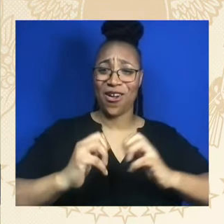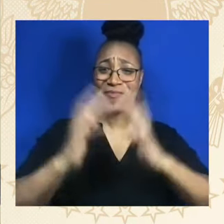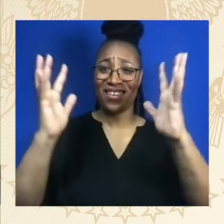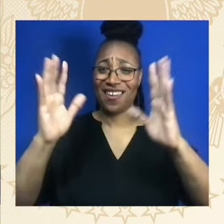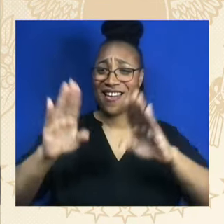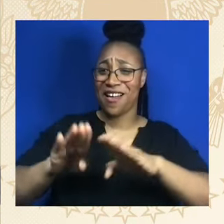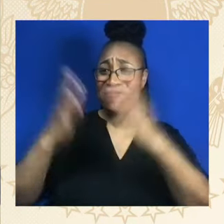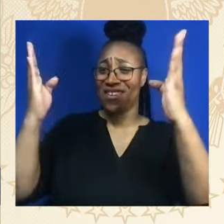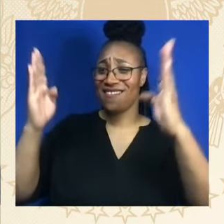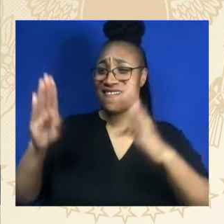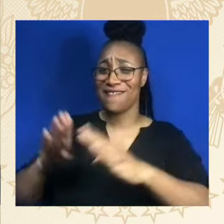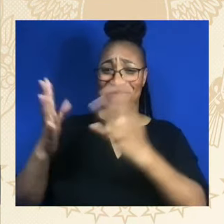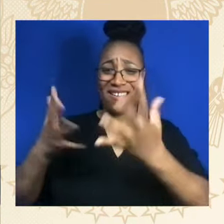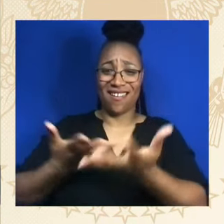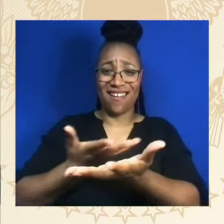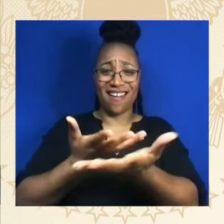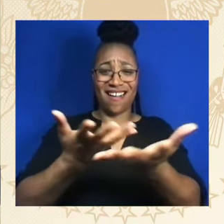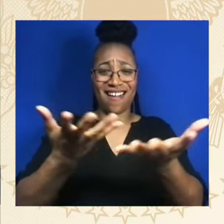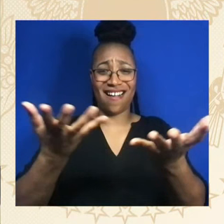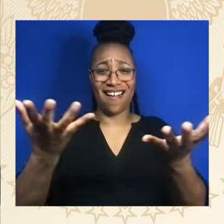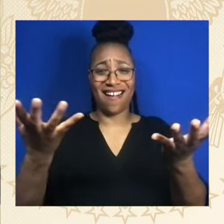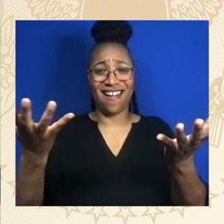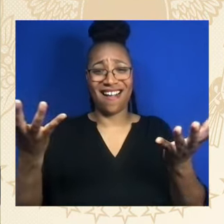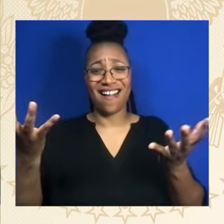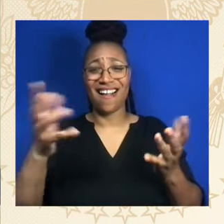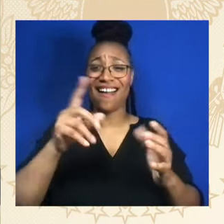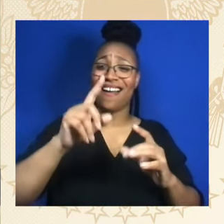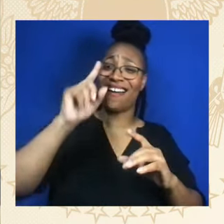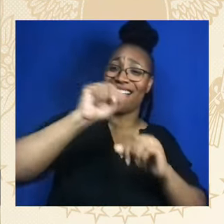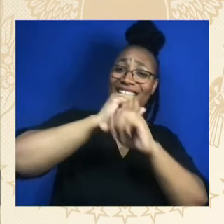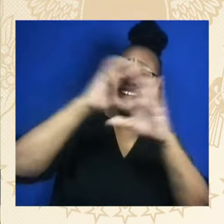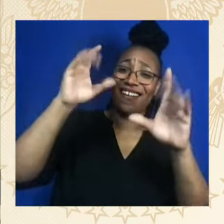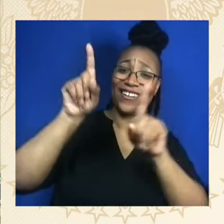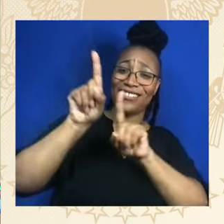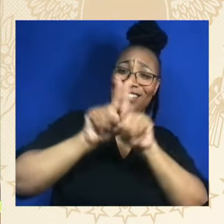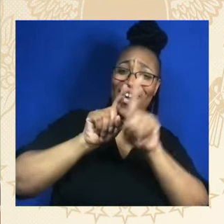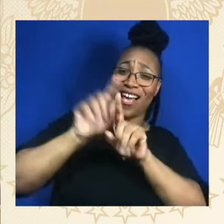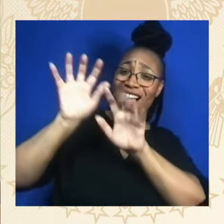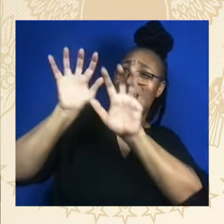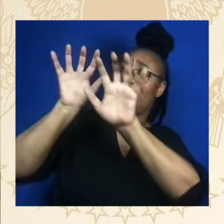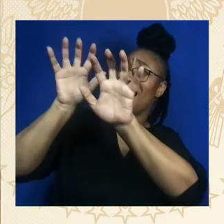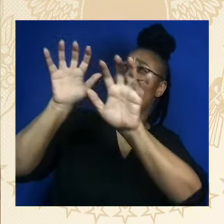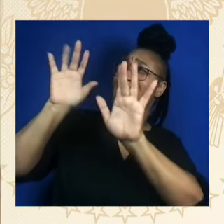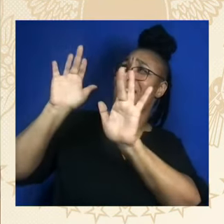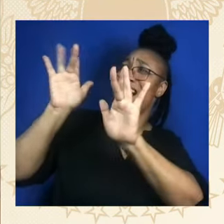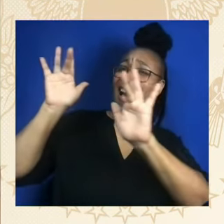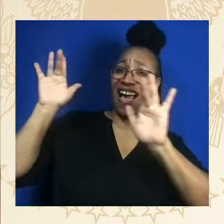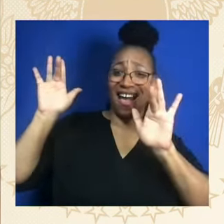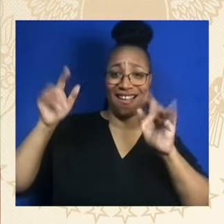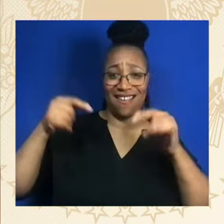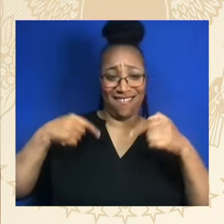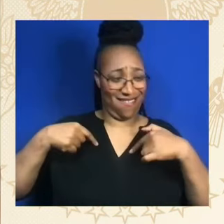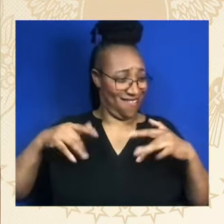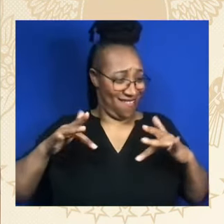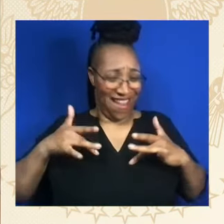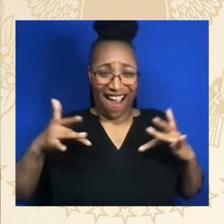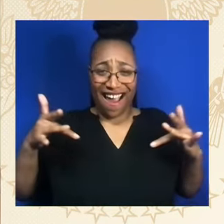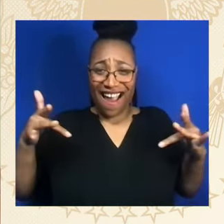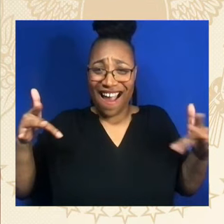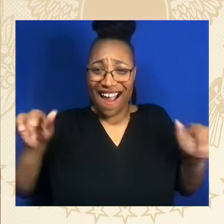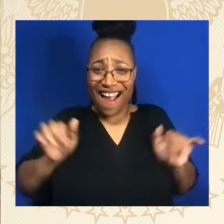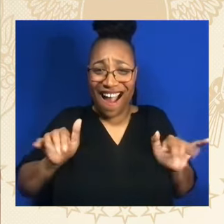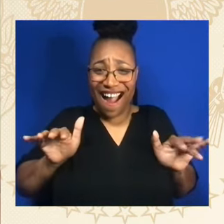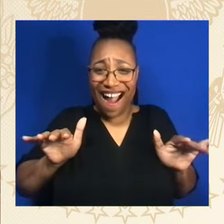and ignited our imagination, to those who continue to make impact as faith leaders